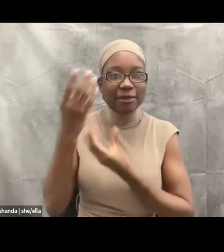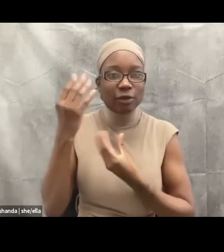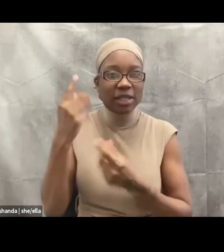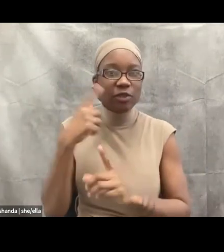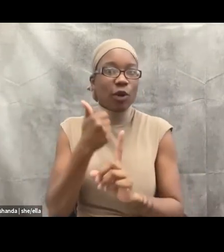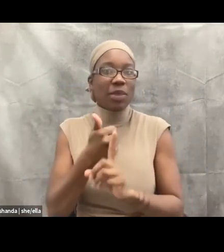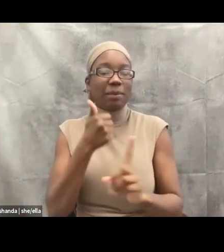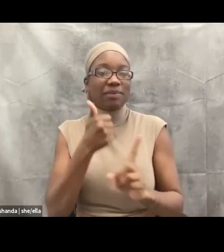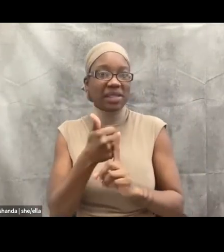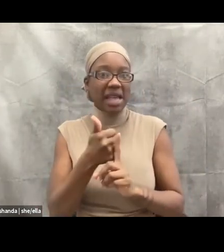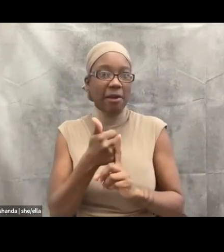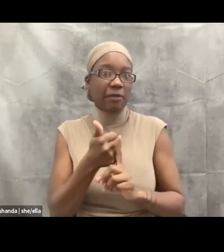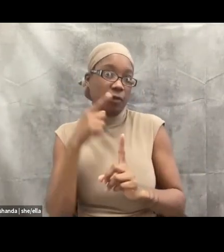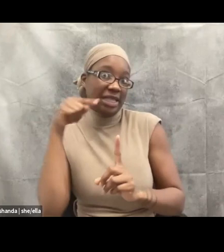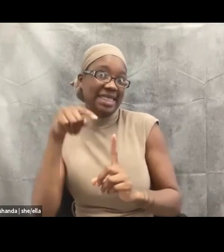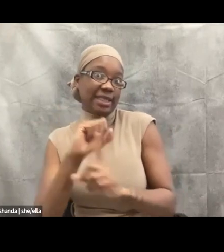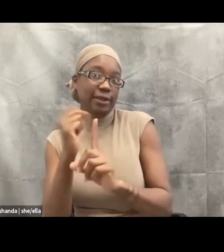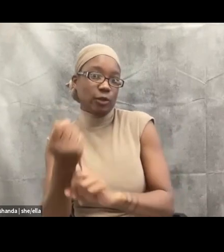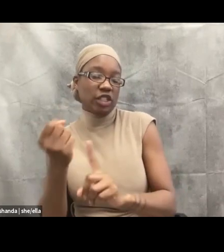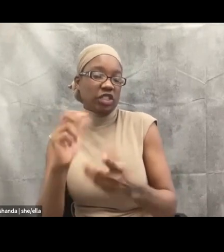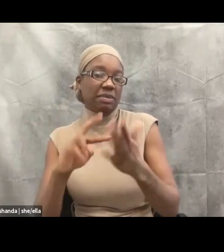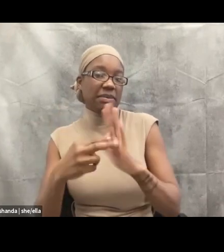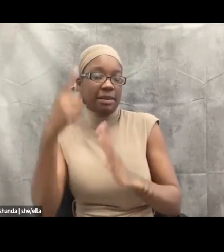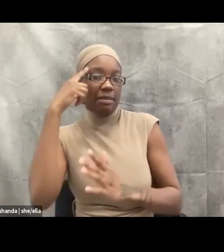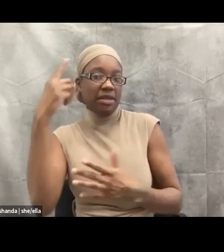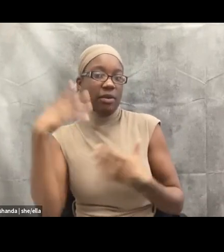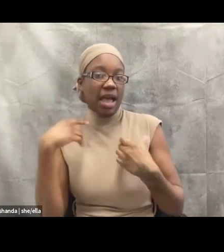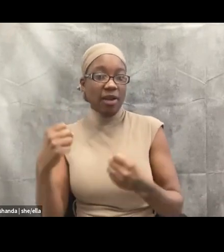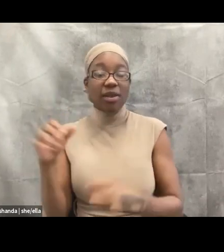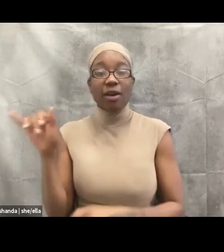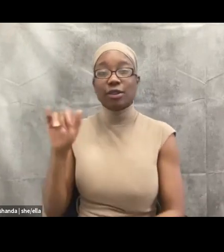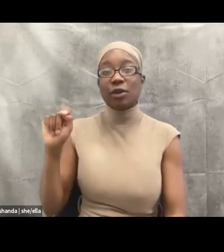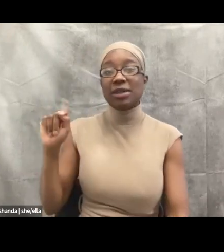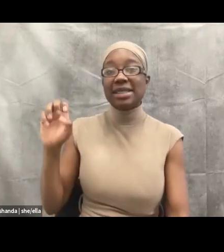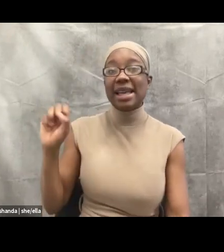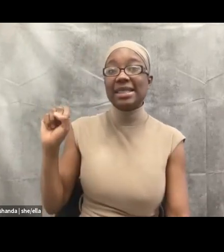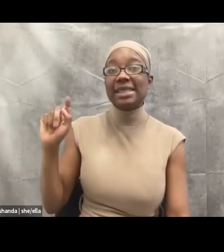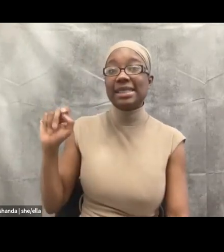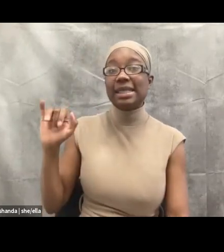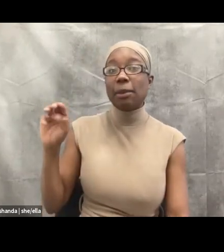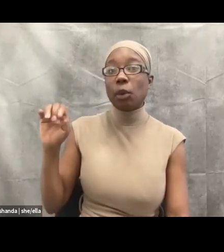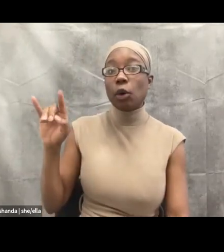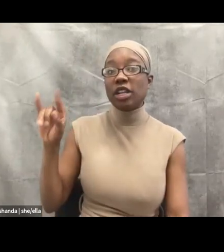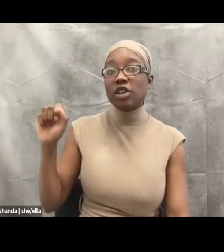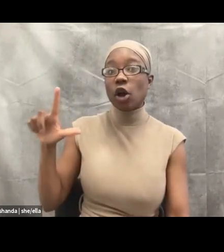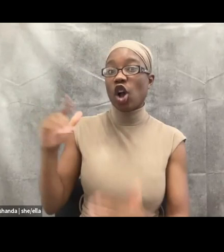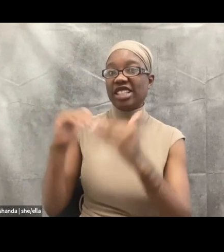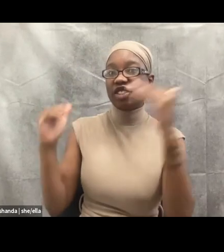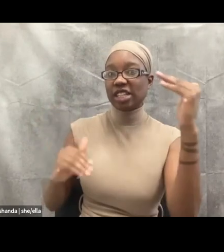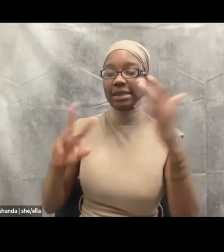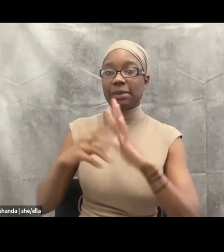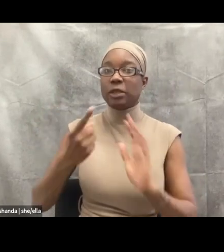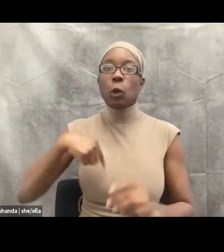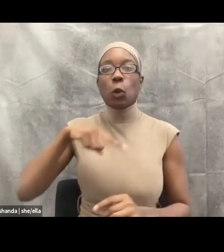mental health, and then also testimonial injustice, which says that we're inaccurate reporters of our own experience. And this is where the state gets to